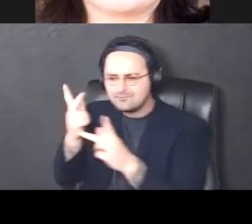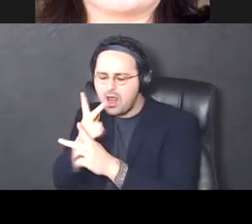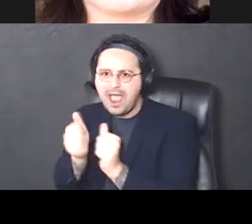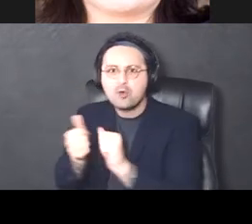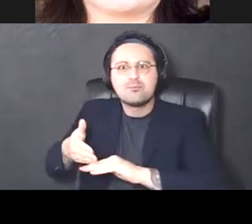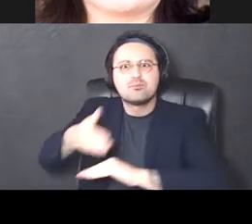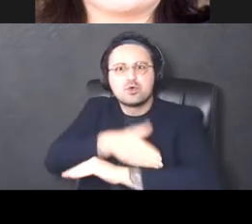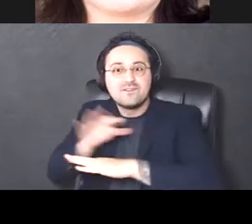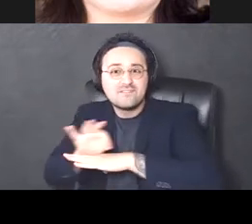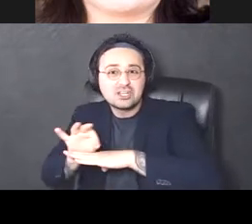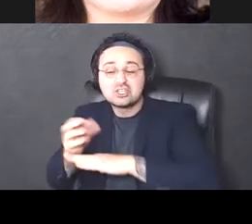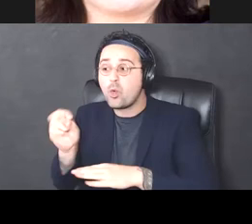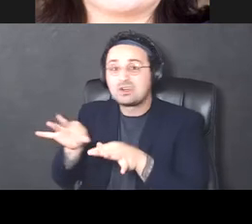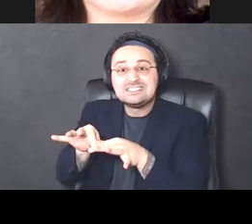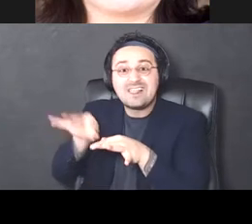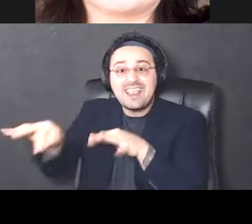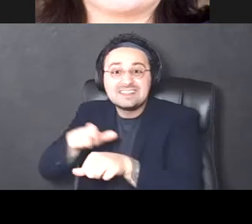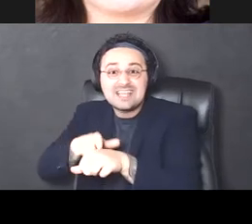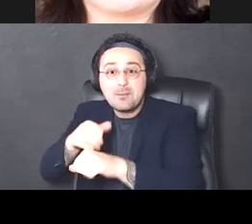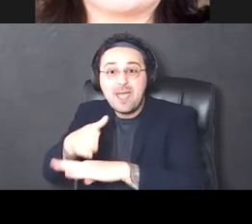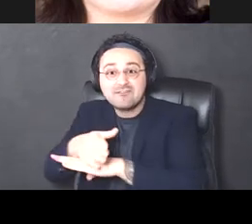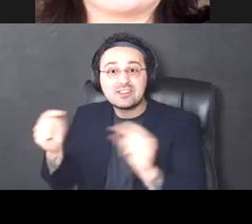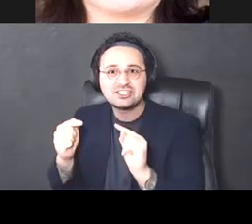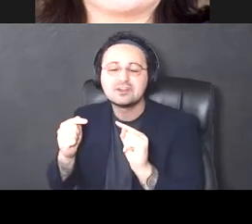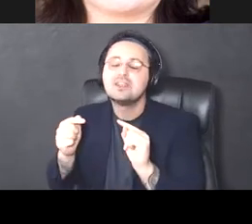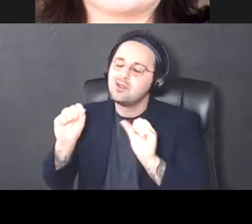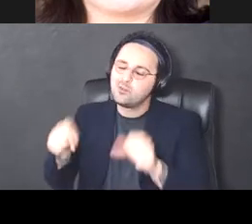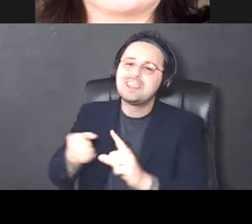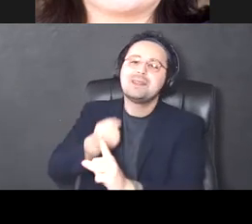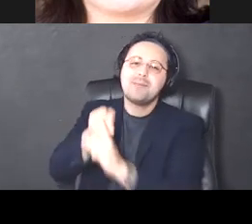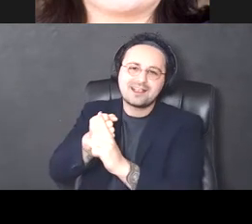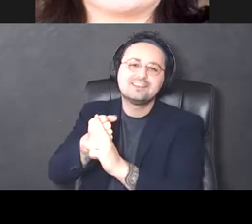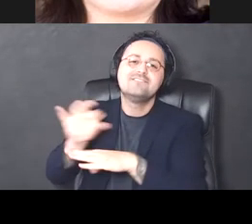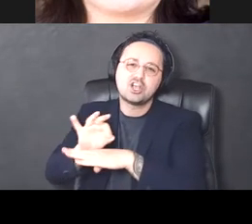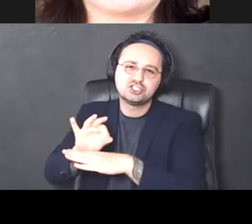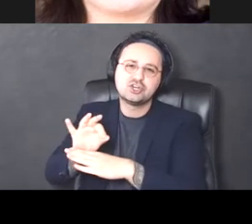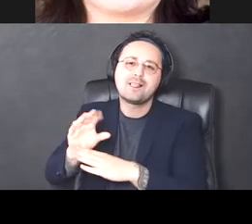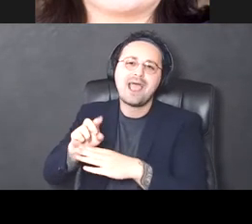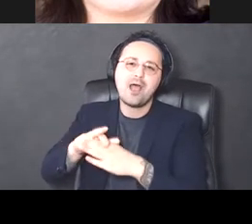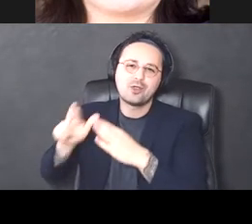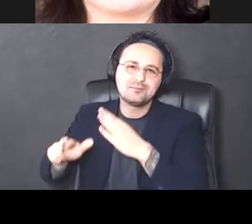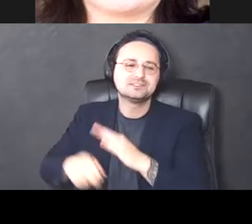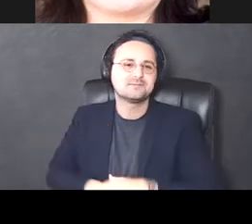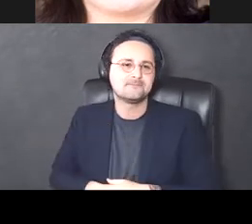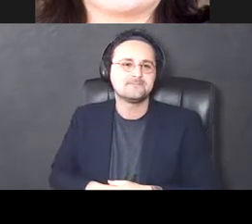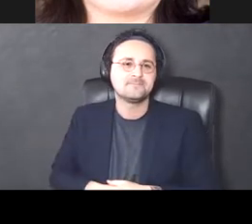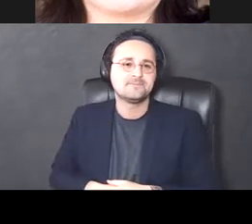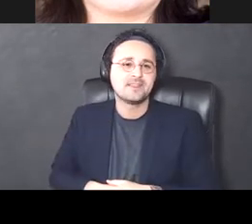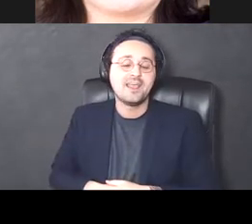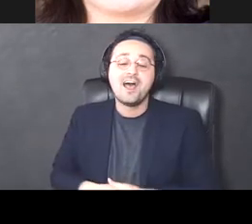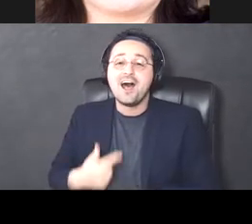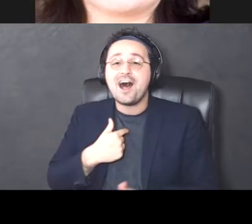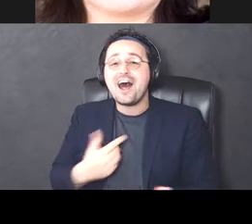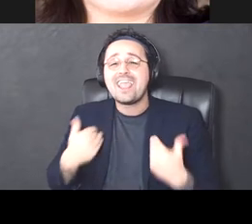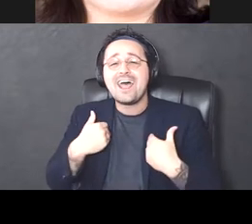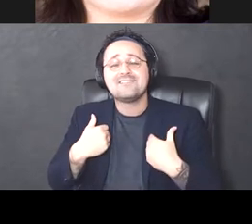delayed time points after the injury, we have a larger impact on functional outcomes. Um, so I've have a